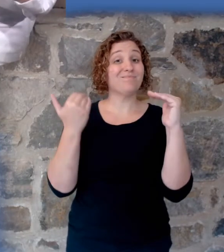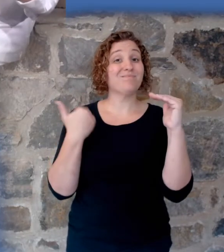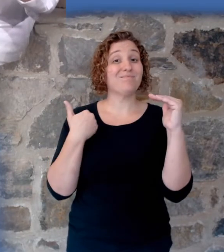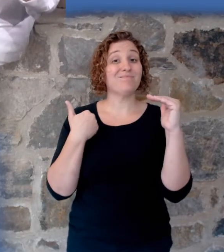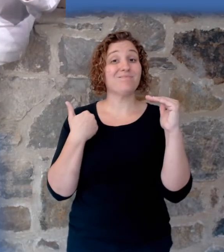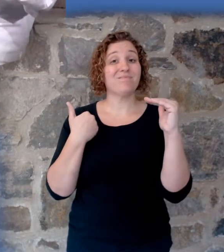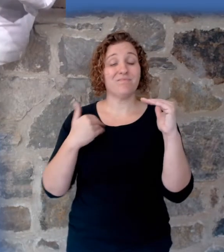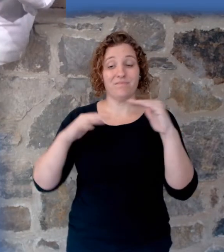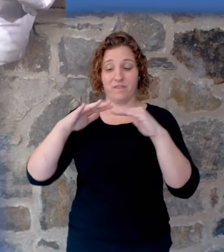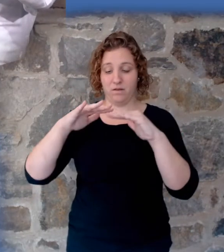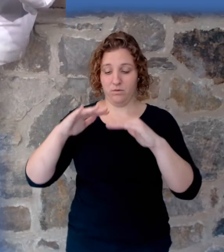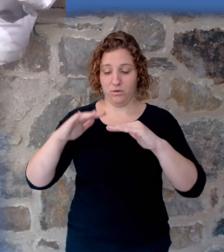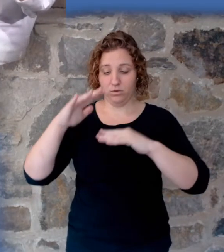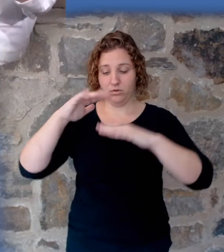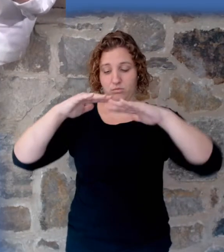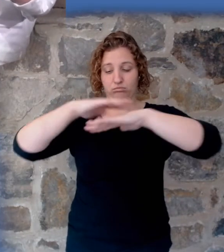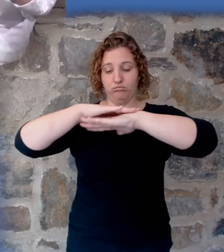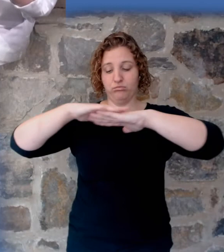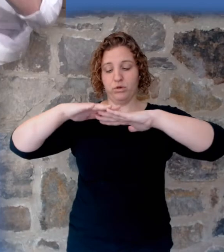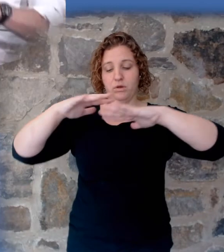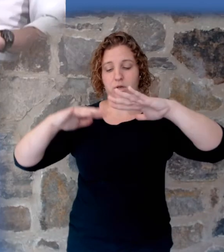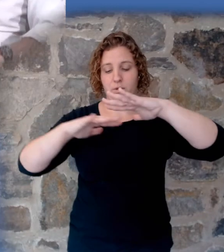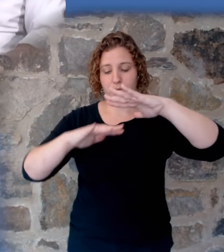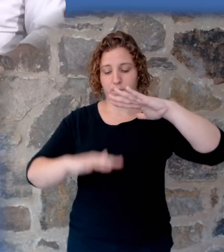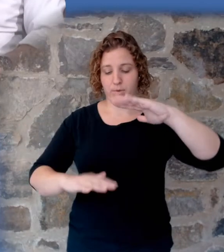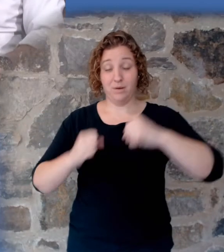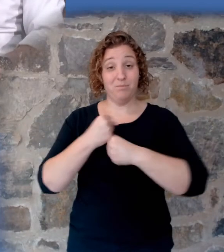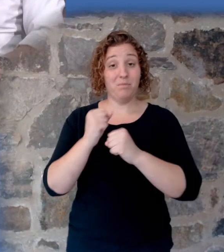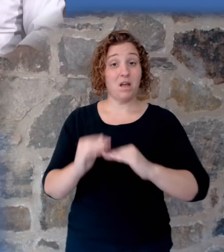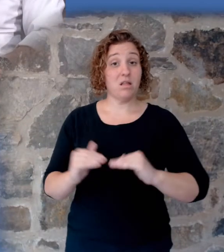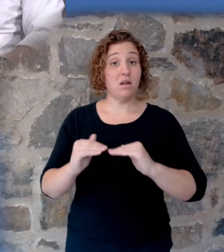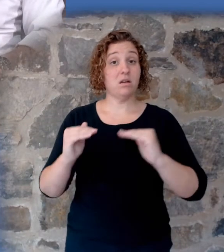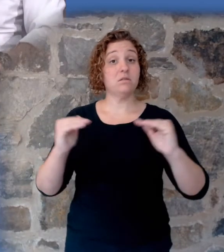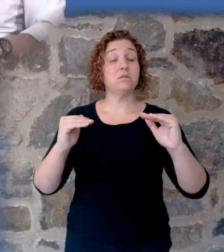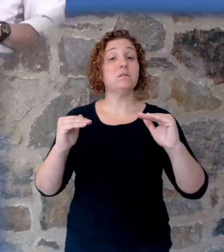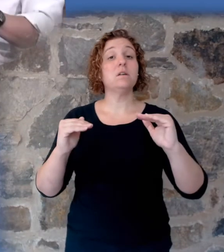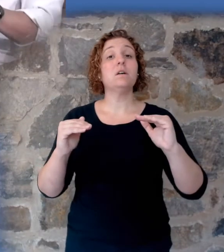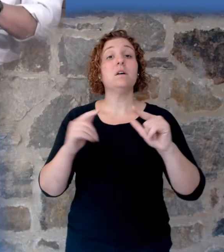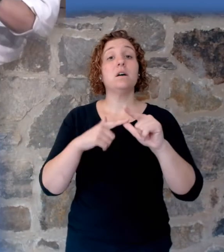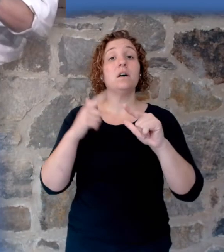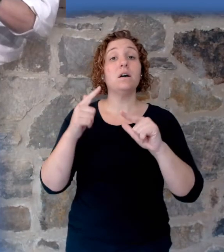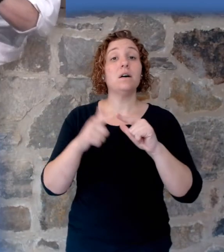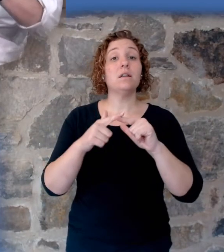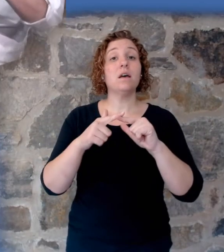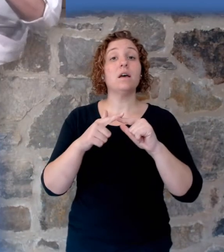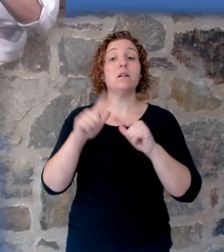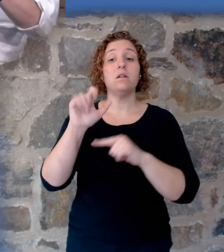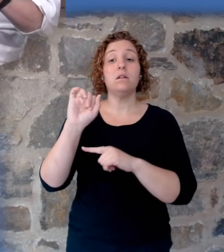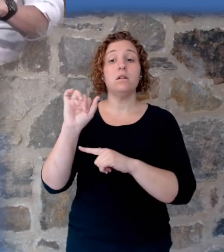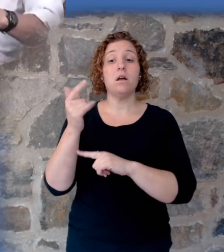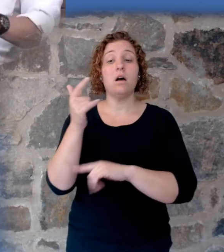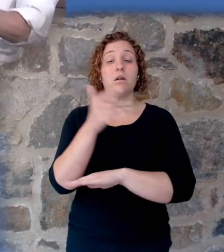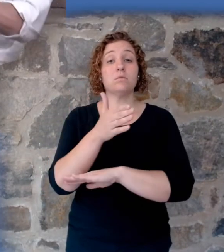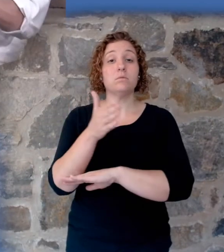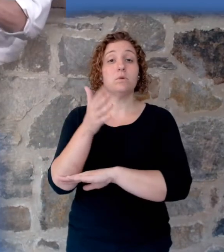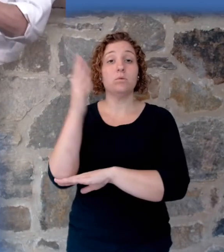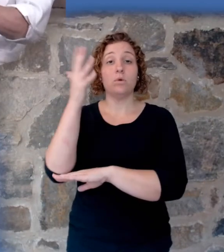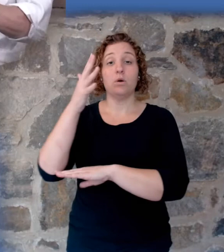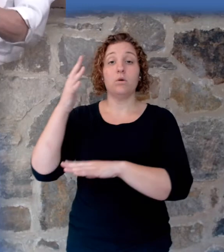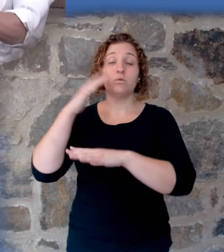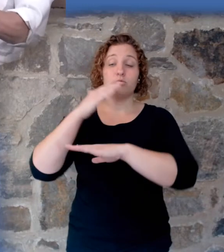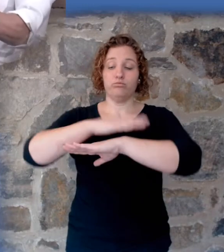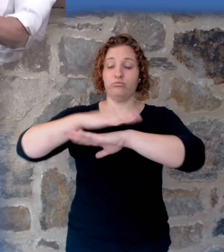thing we see like with Grand Canyon, just immediately formed into layers. And then as the logs would get waterlogged, they would pitch upright, they would go down and they would